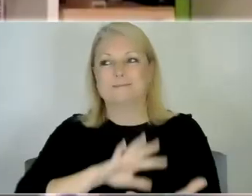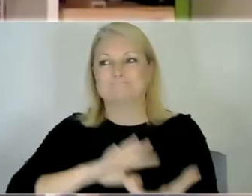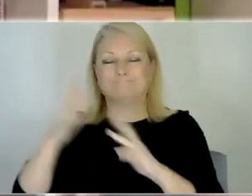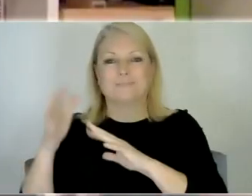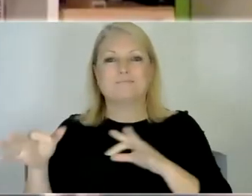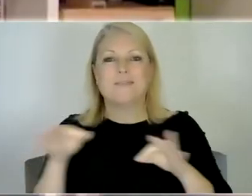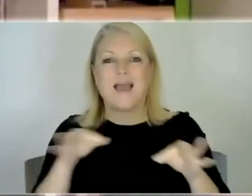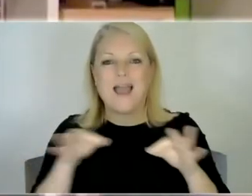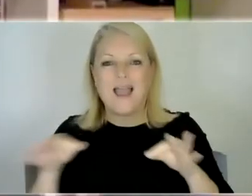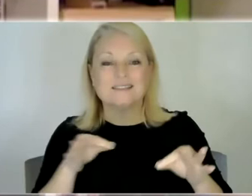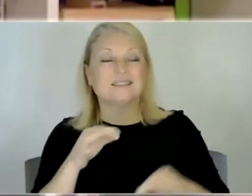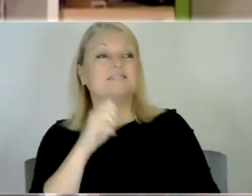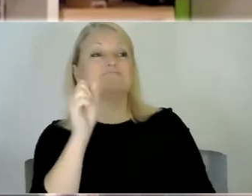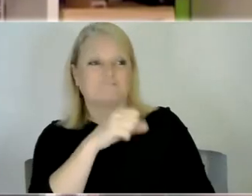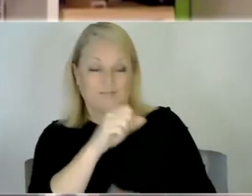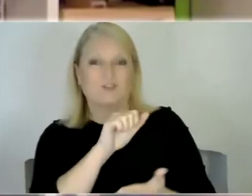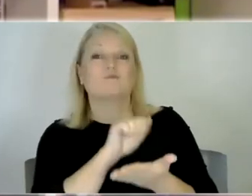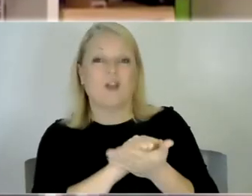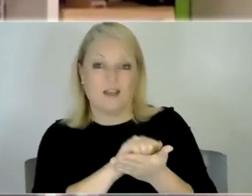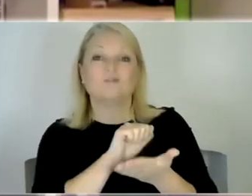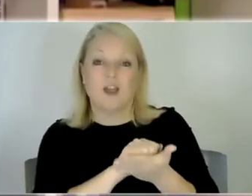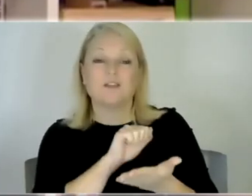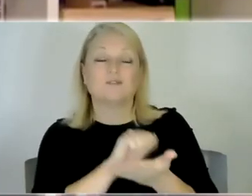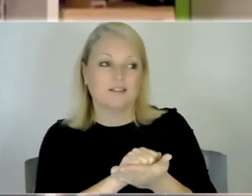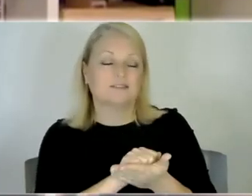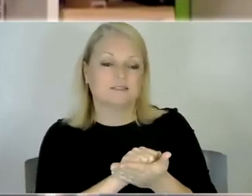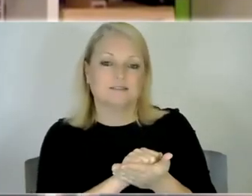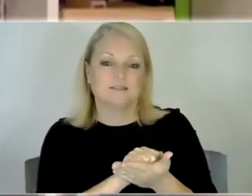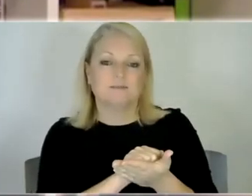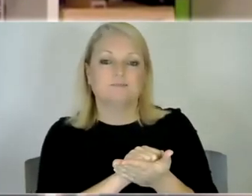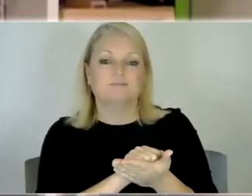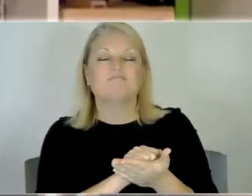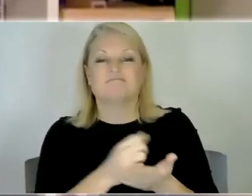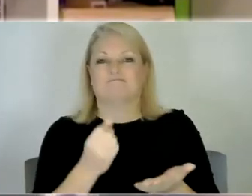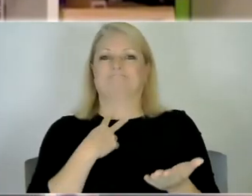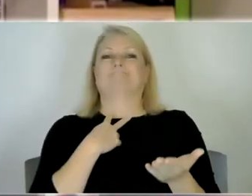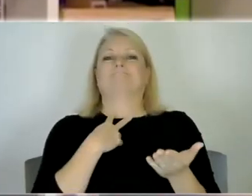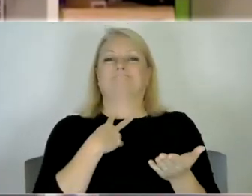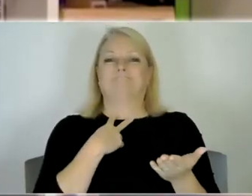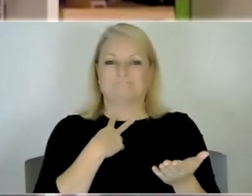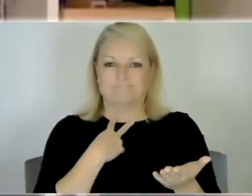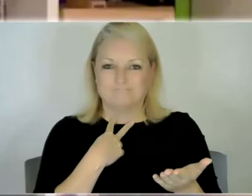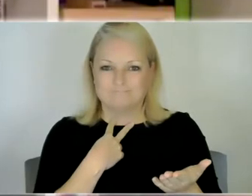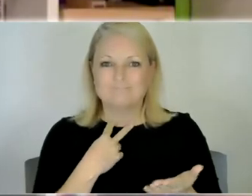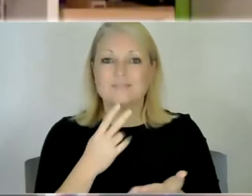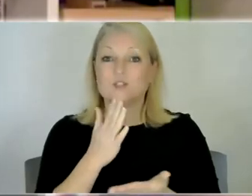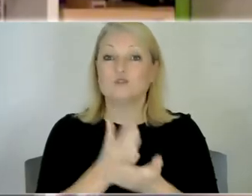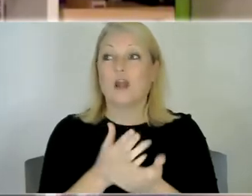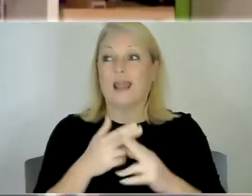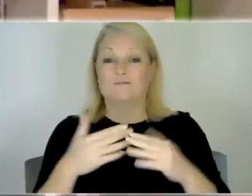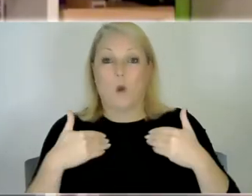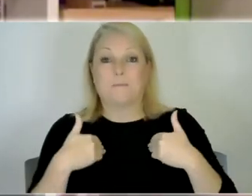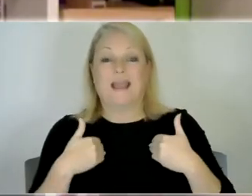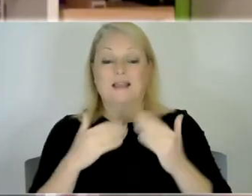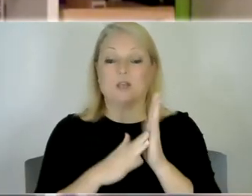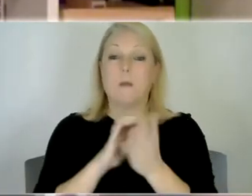it did and as well devastated was probably the word for me back in March